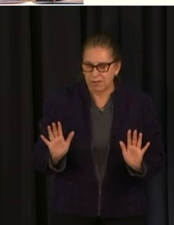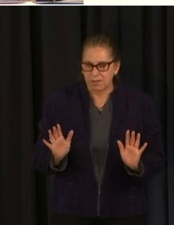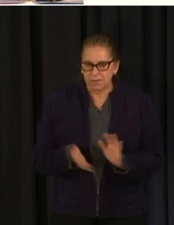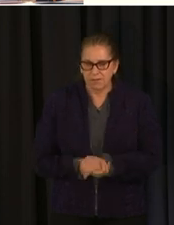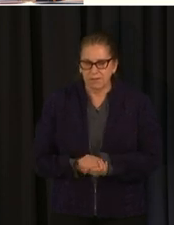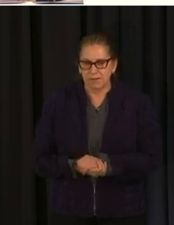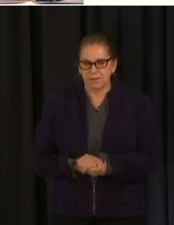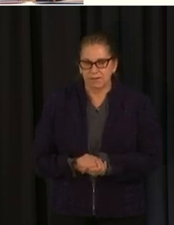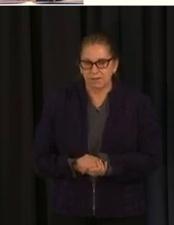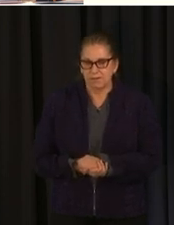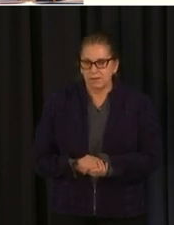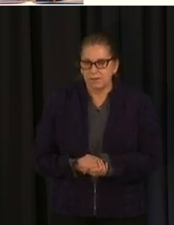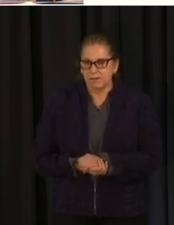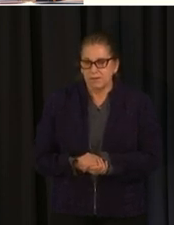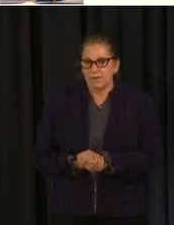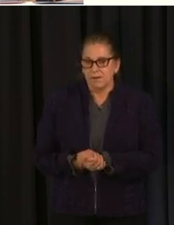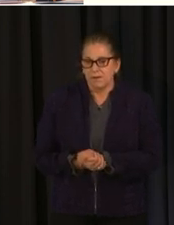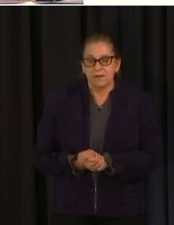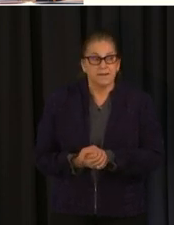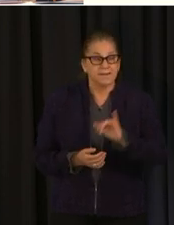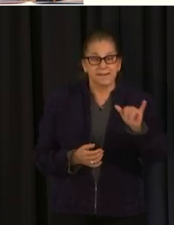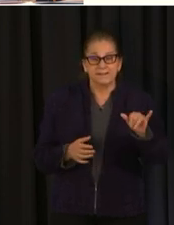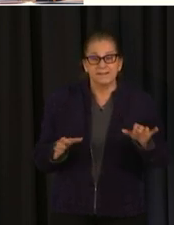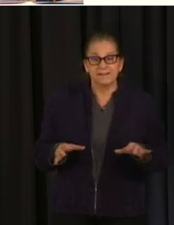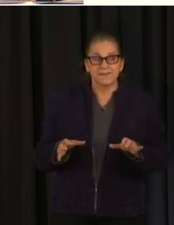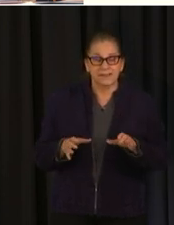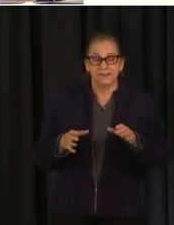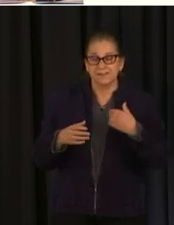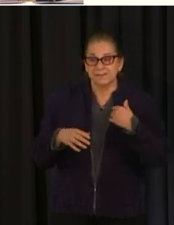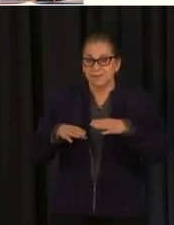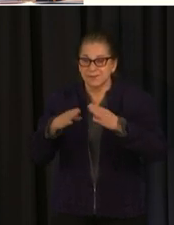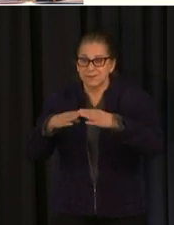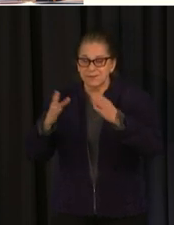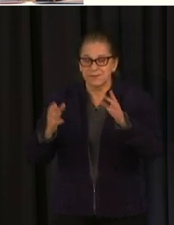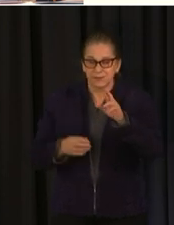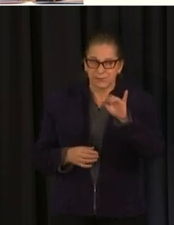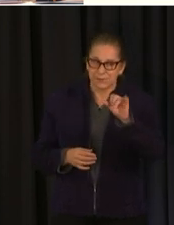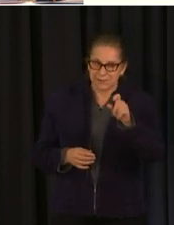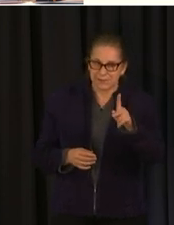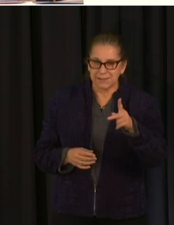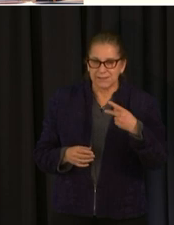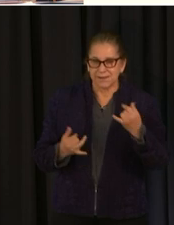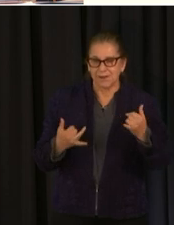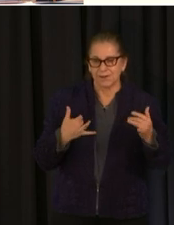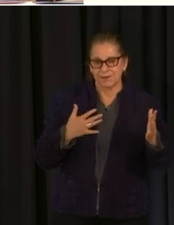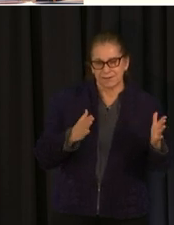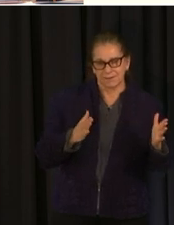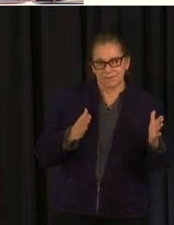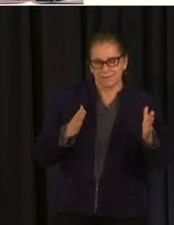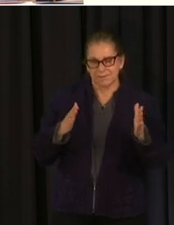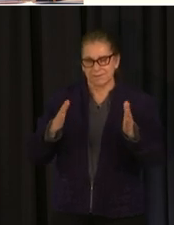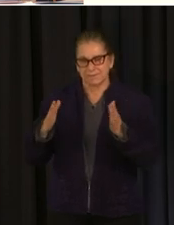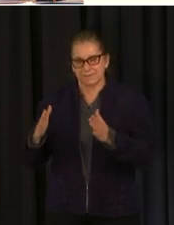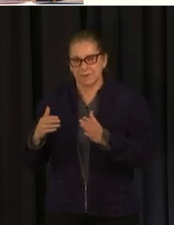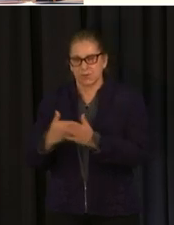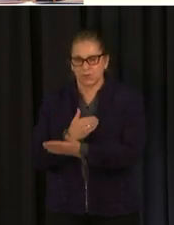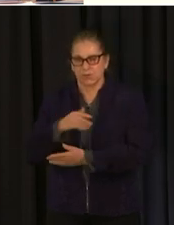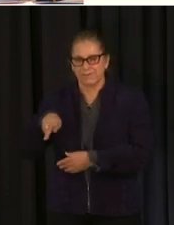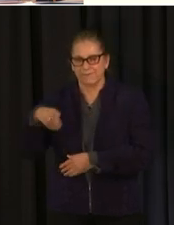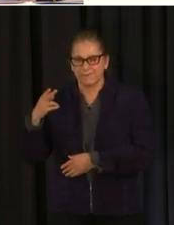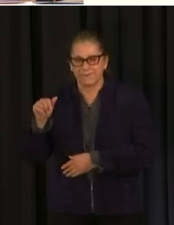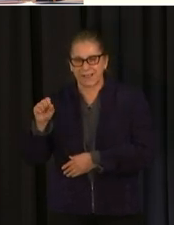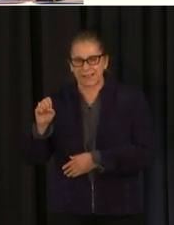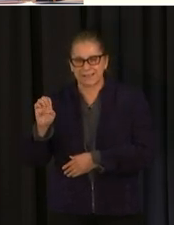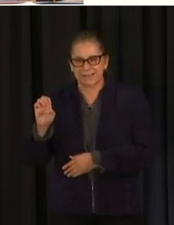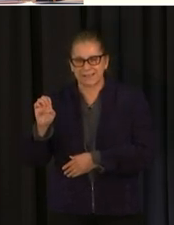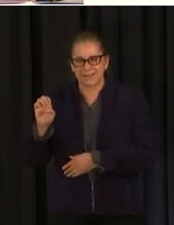risks inherent with certain activities and while we're going to move to a next phase of our response when we've anticipated since the mayor's advisory